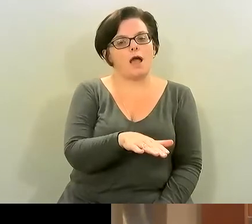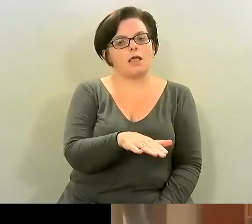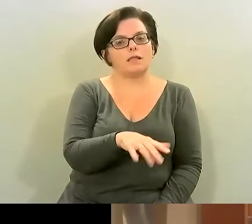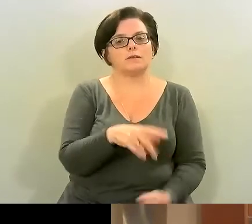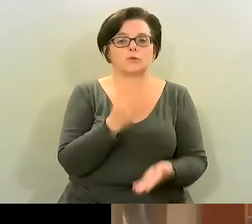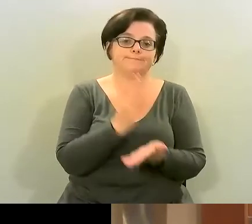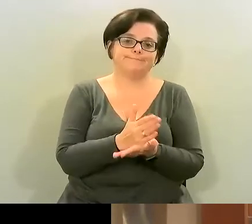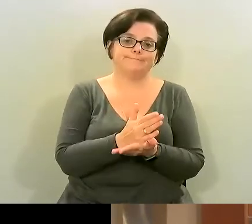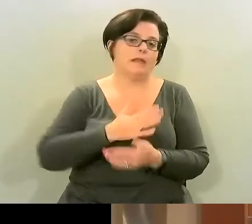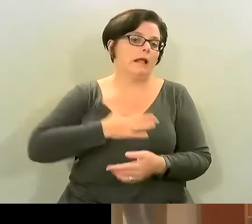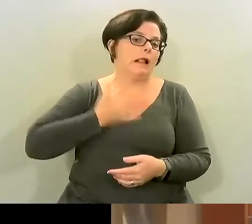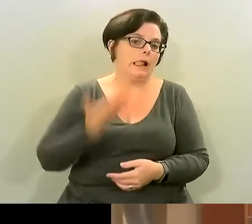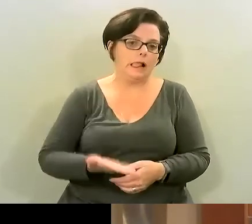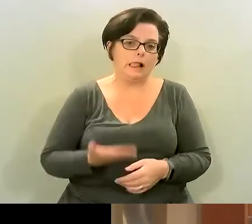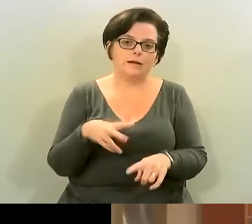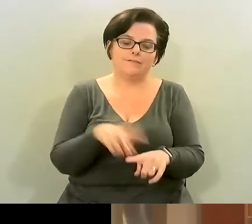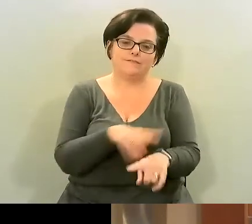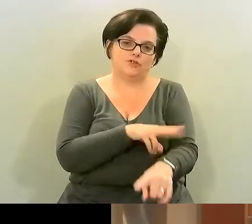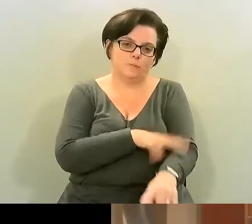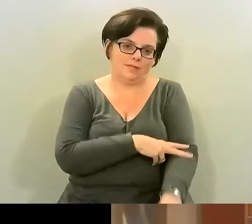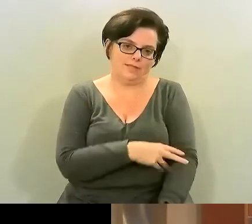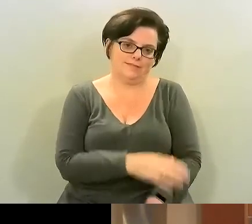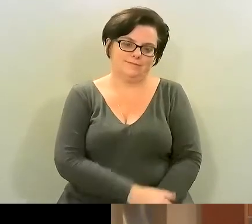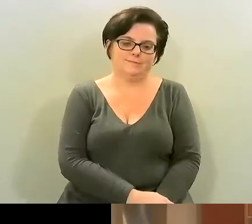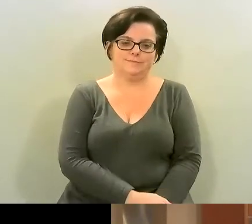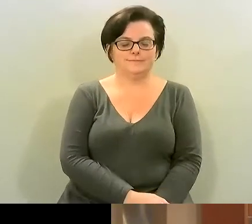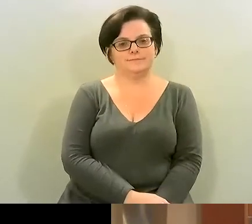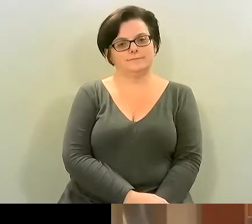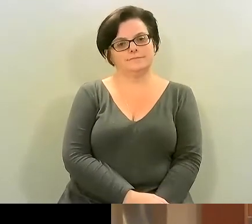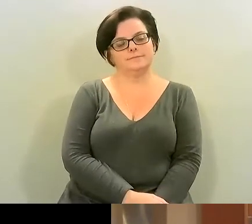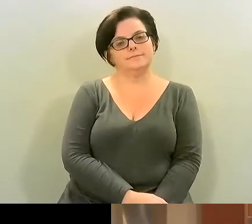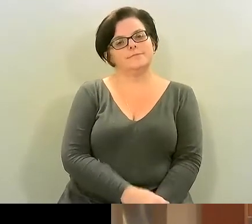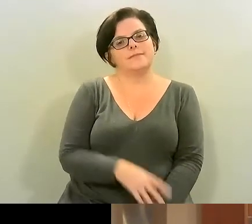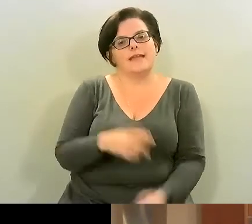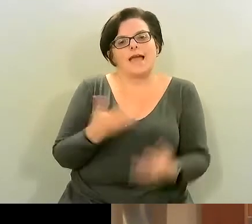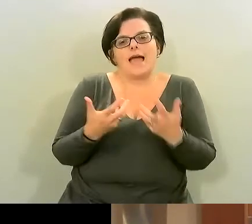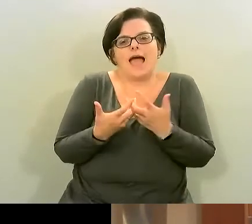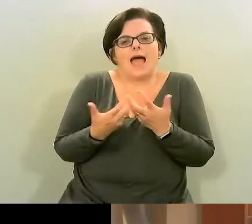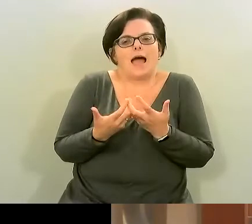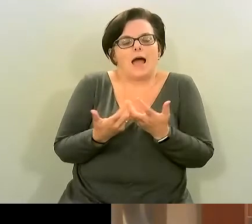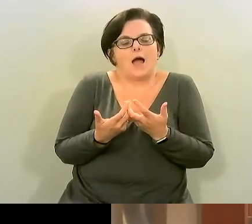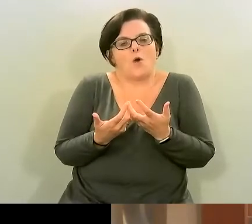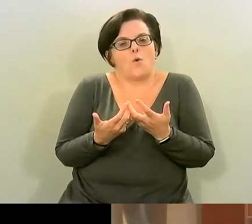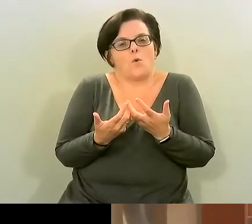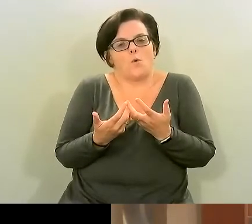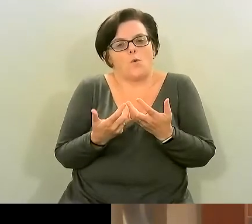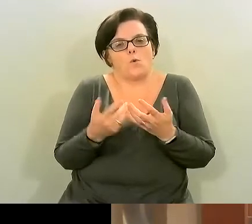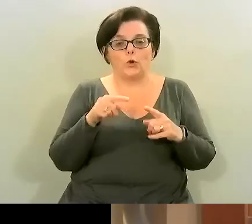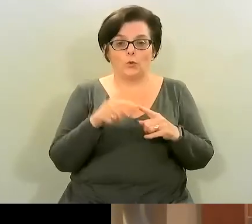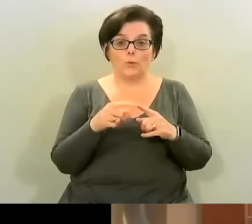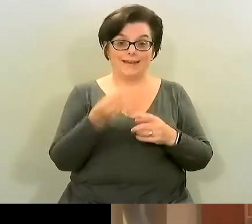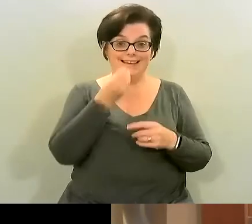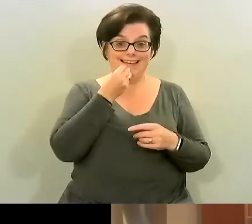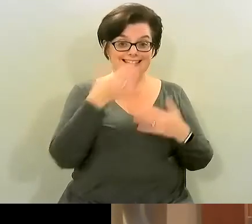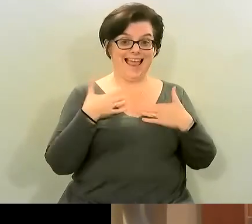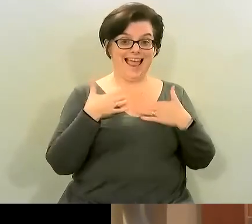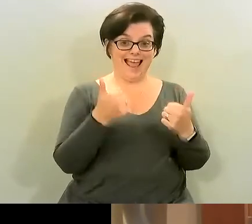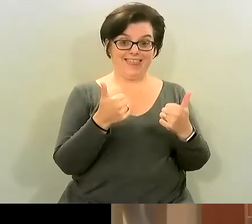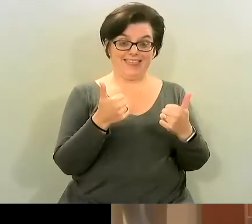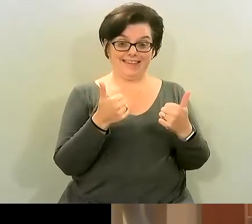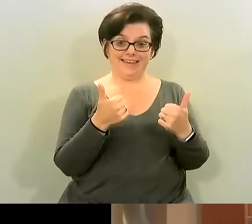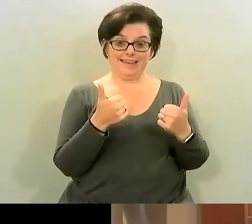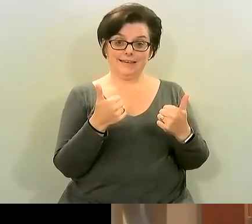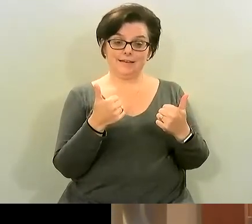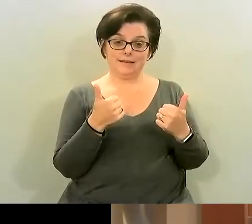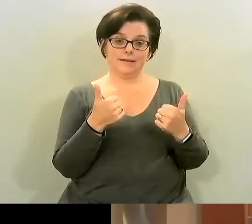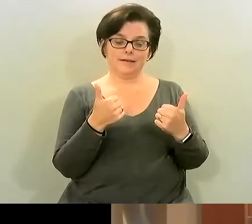doesn't like vegetables um and how do you kind of eat healthily moving i mean this